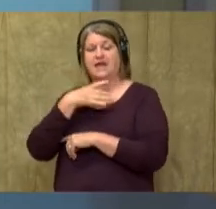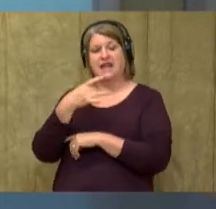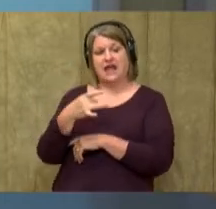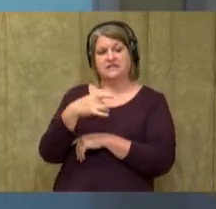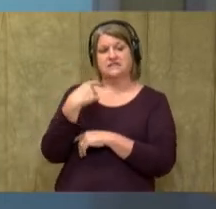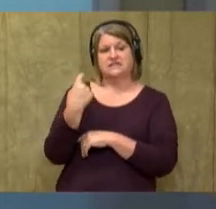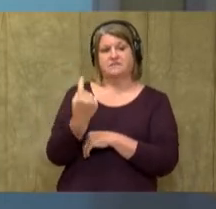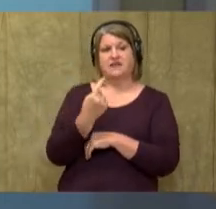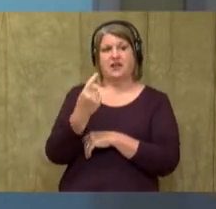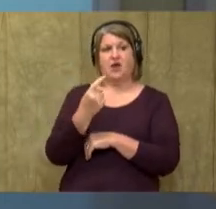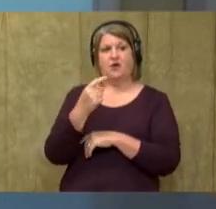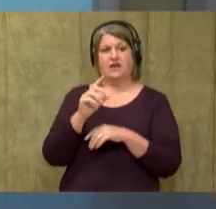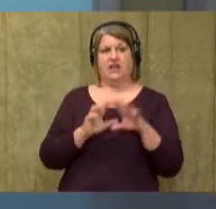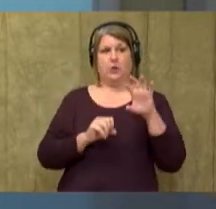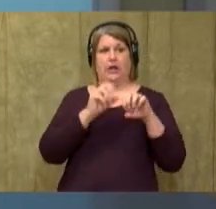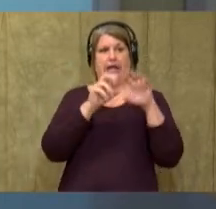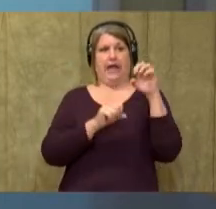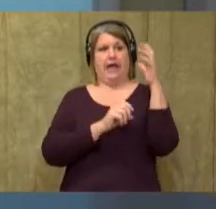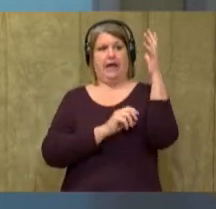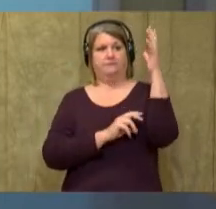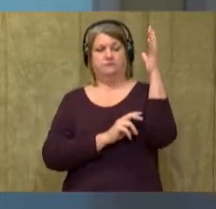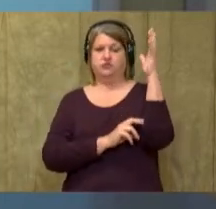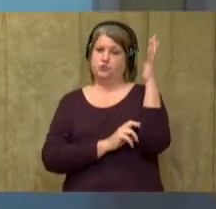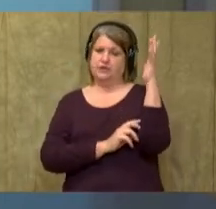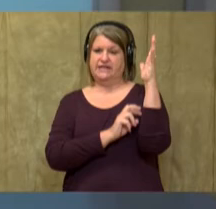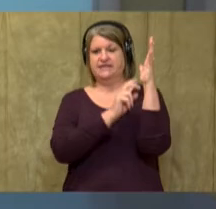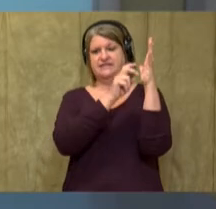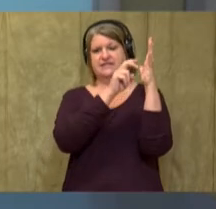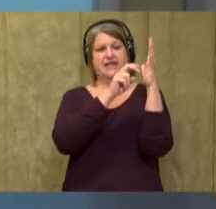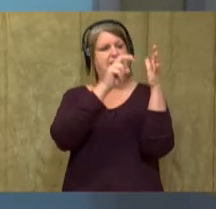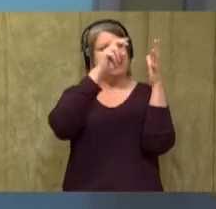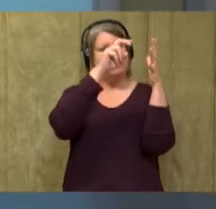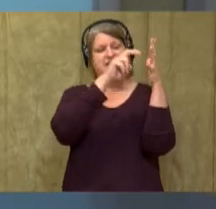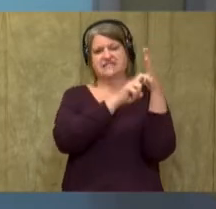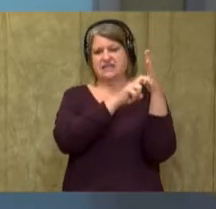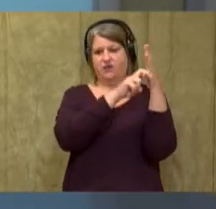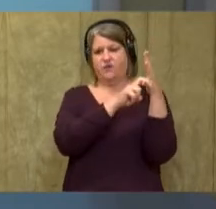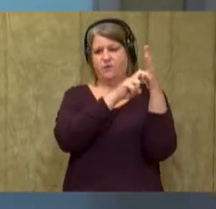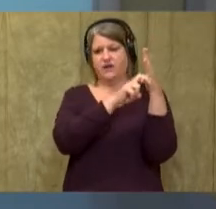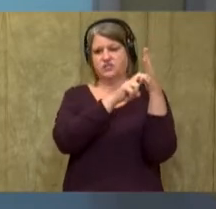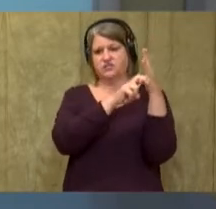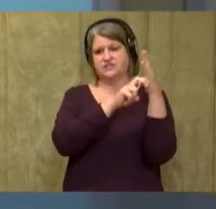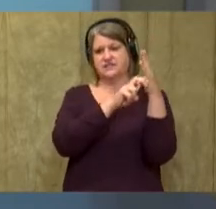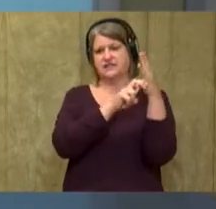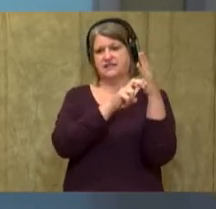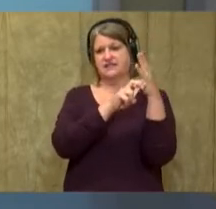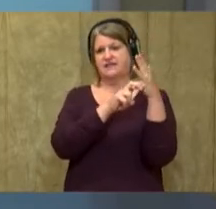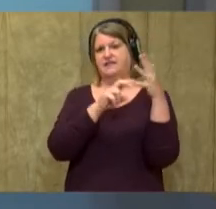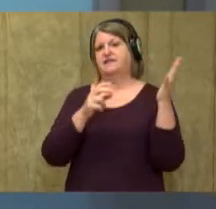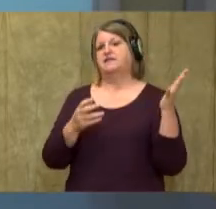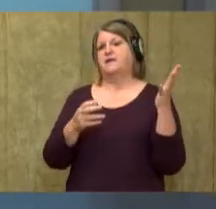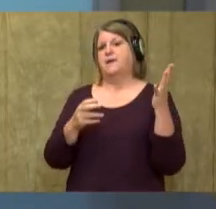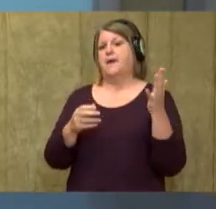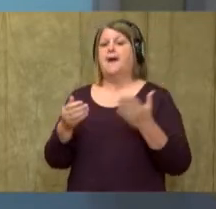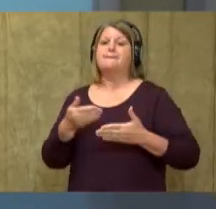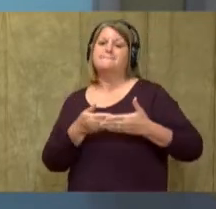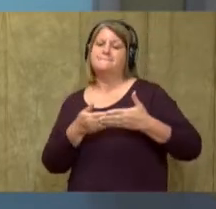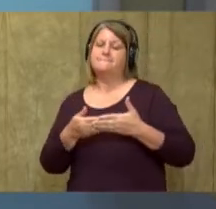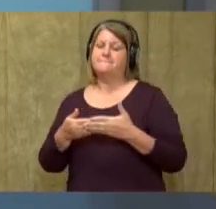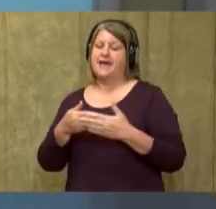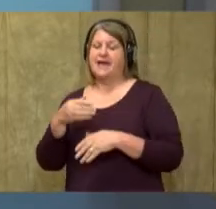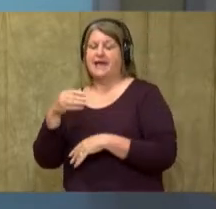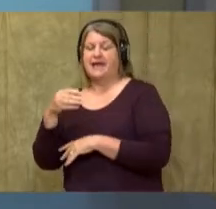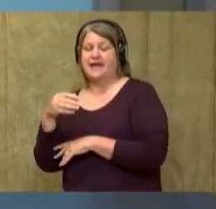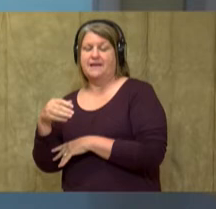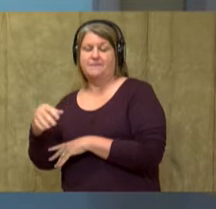sit on branches. So, that's what we read about baby panda bears. They're called cubs.